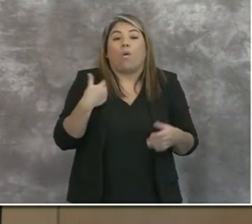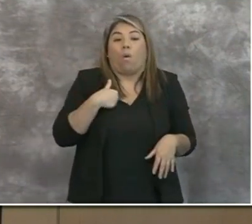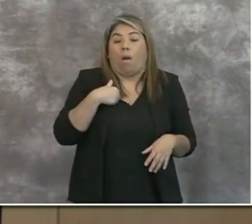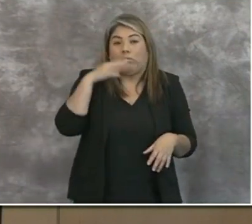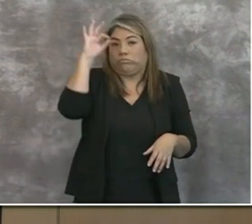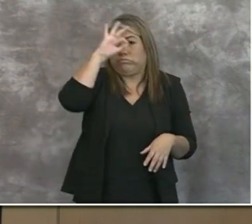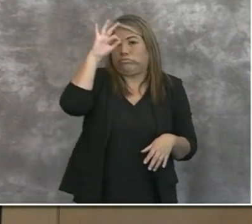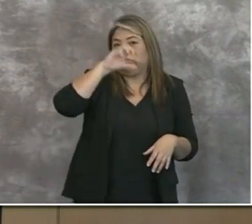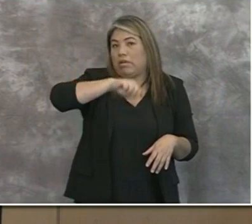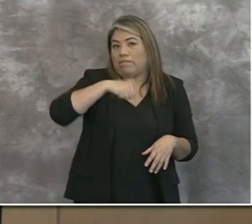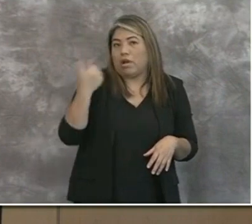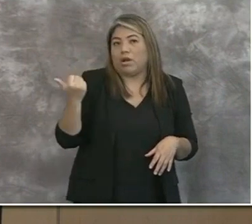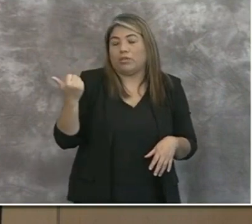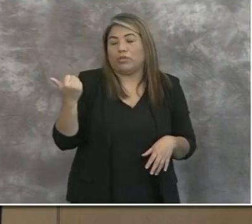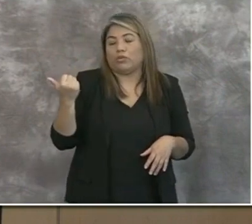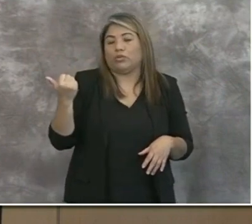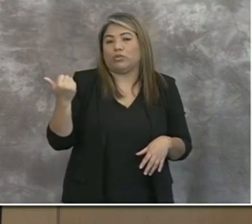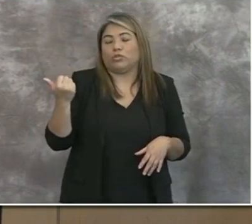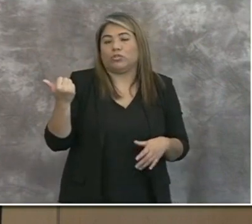of any other